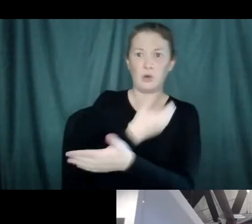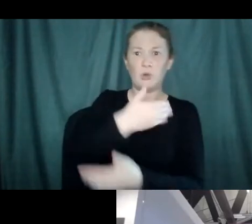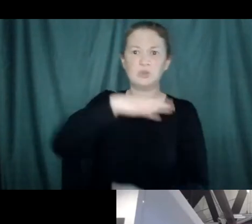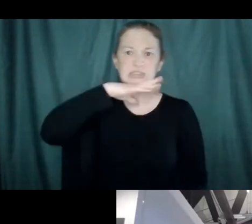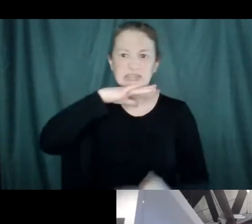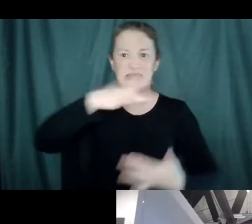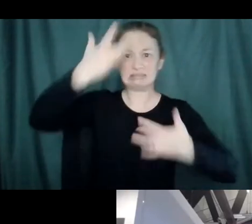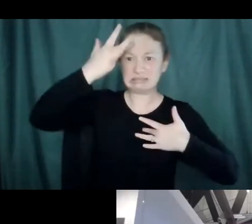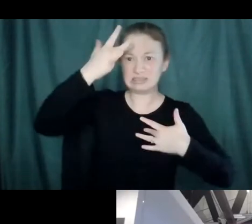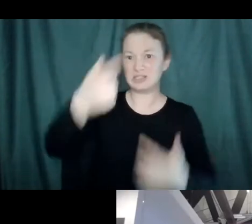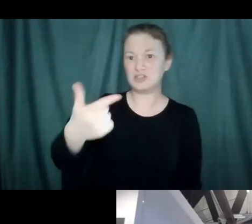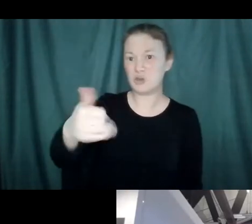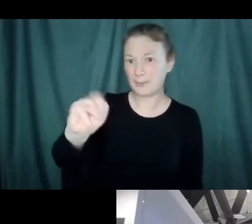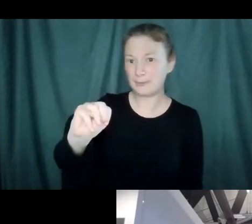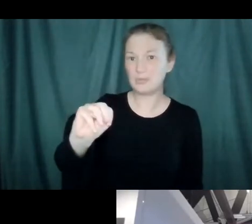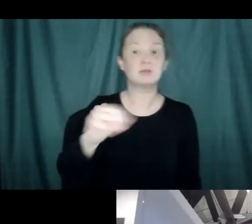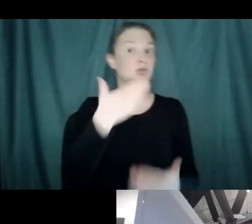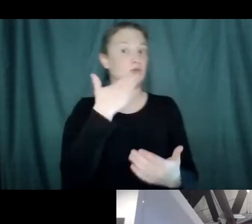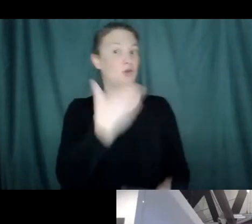That is a really good question.